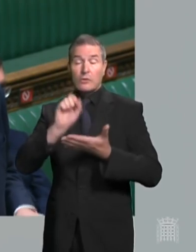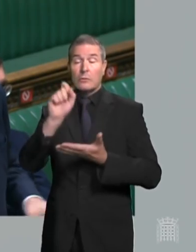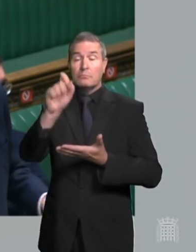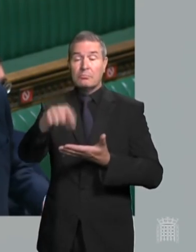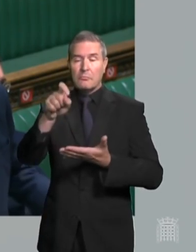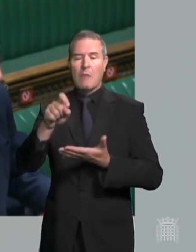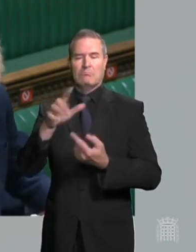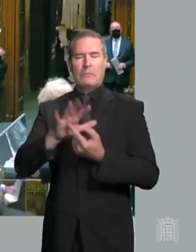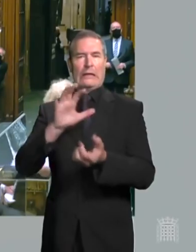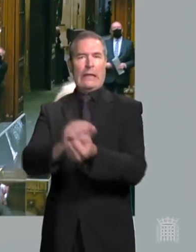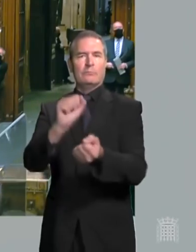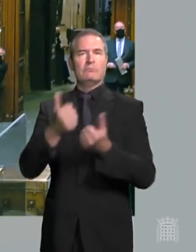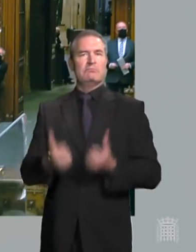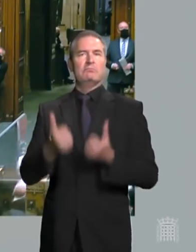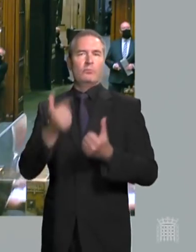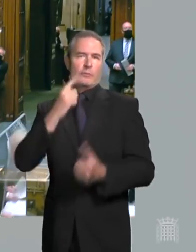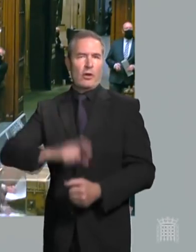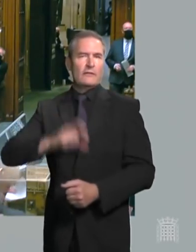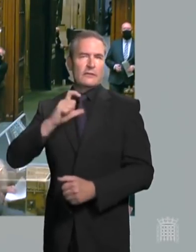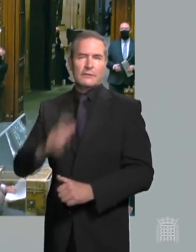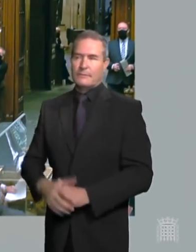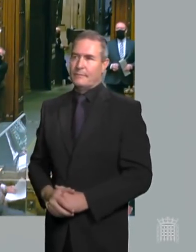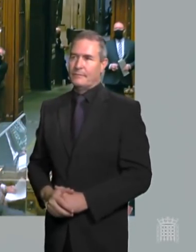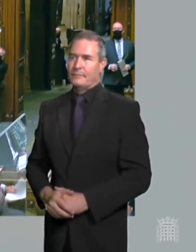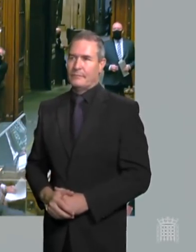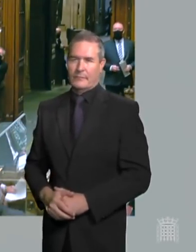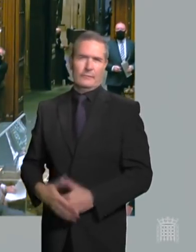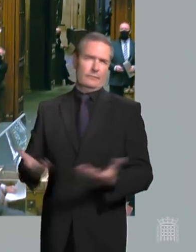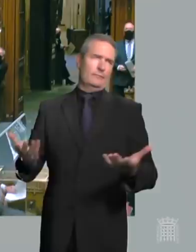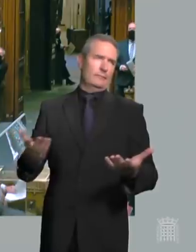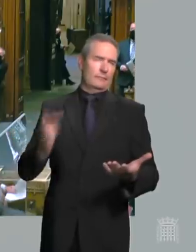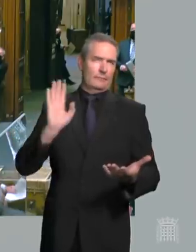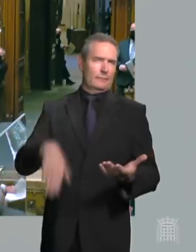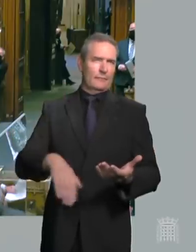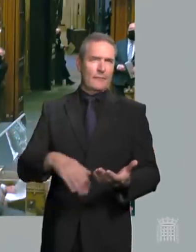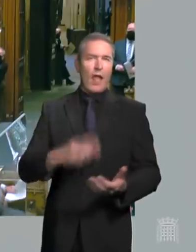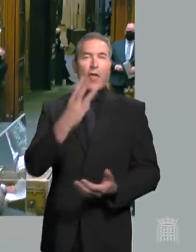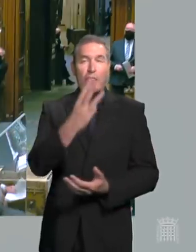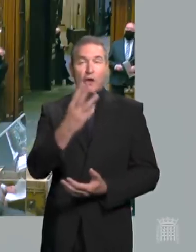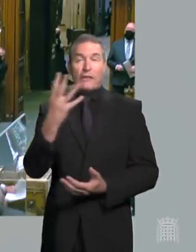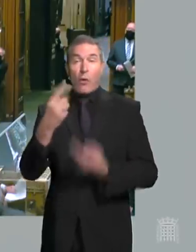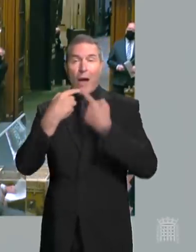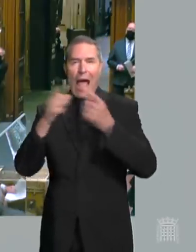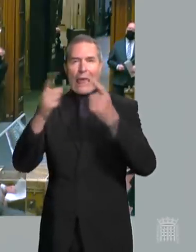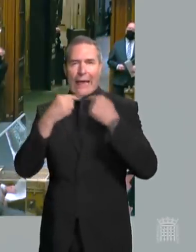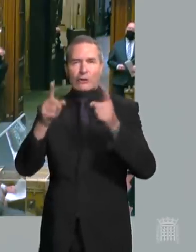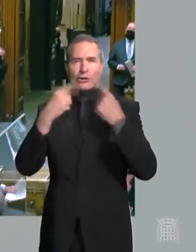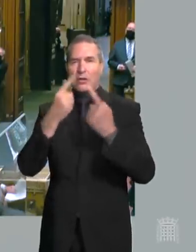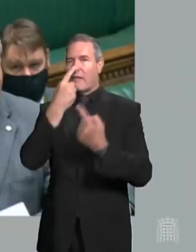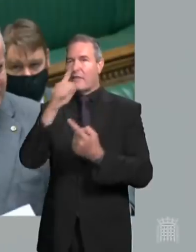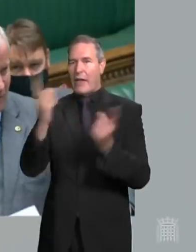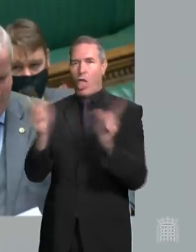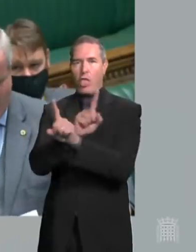That is what this bill is about. Goodness gracious, Prime Minister. Come on, there were 34 allegations of impersonation in